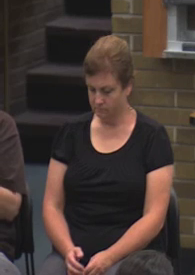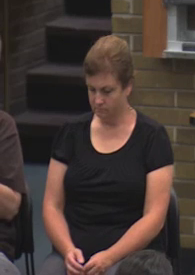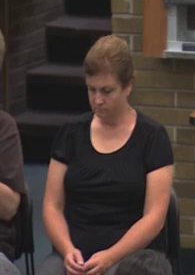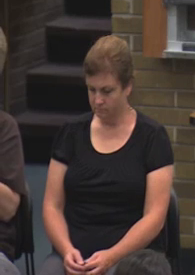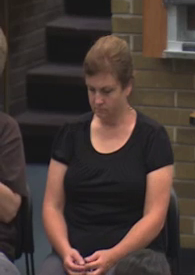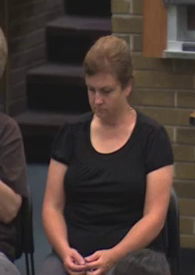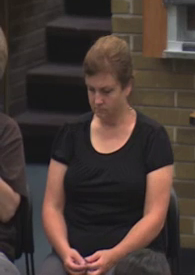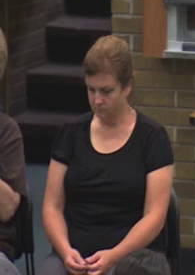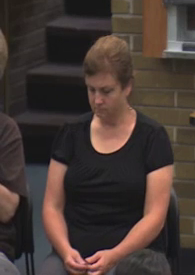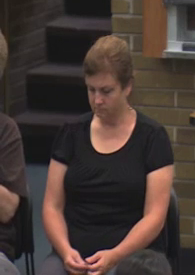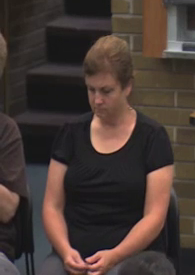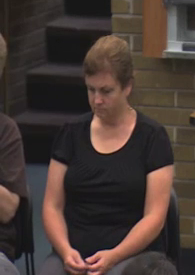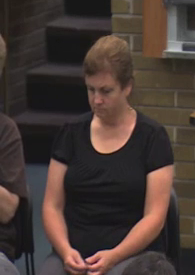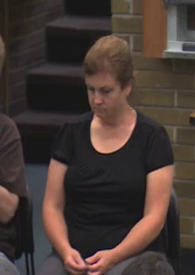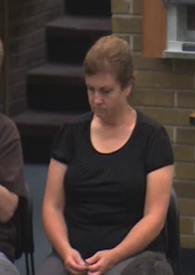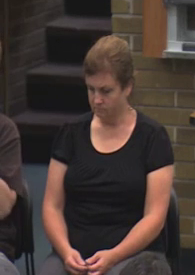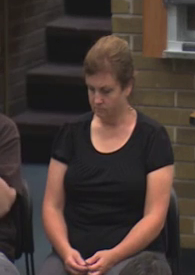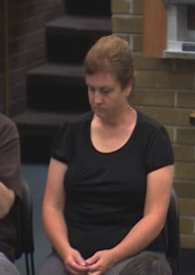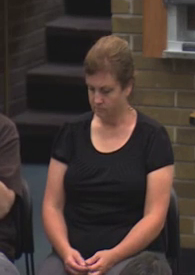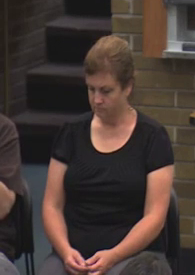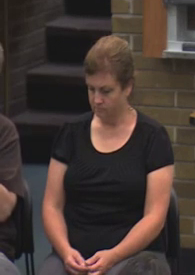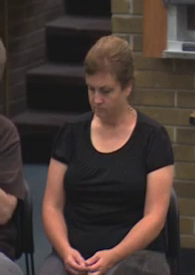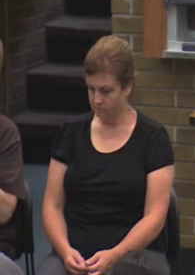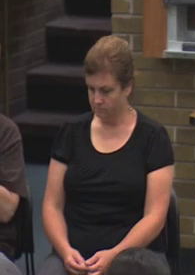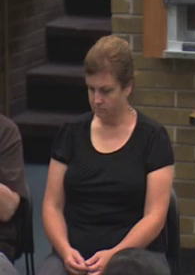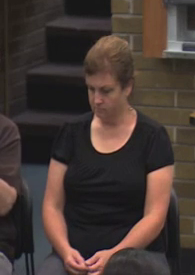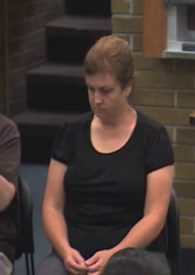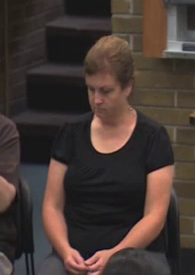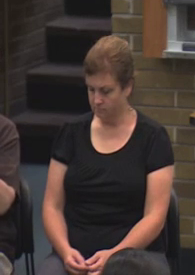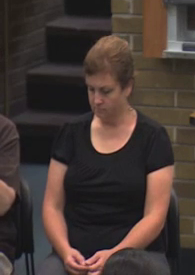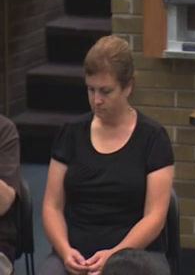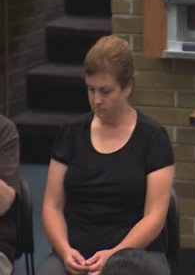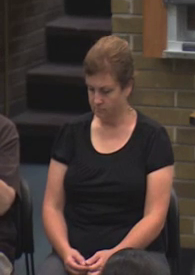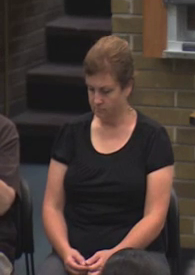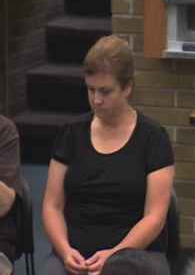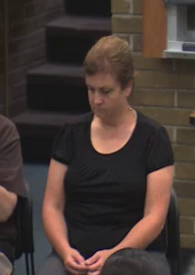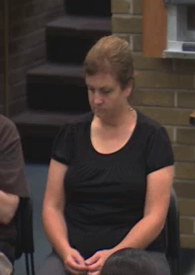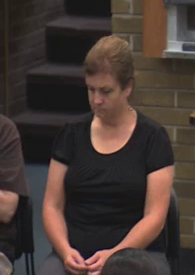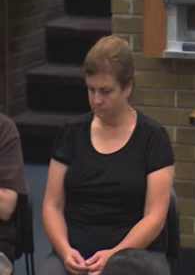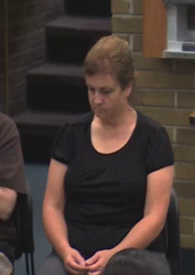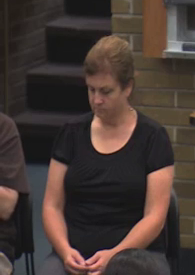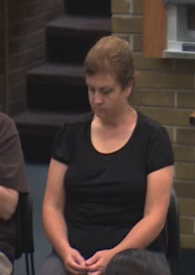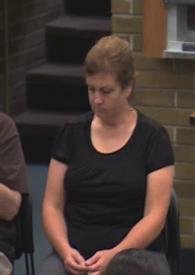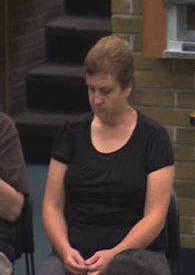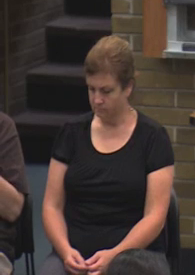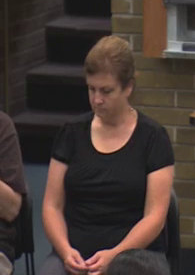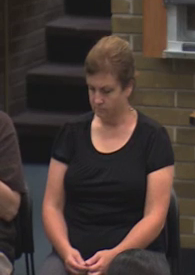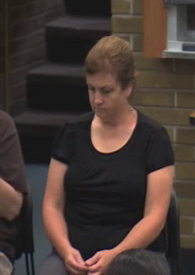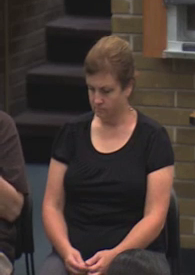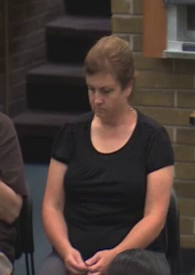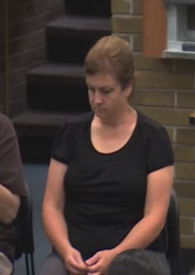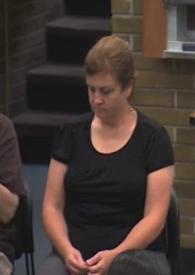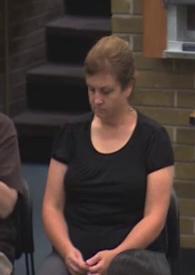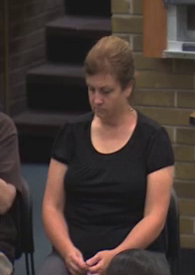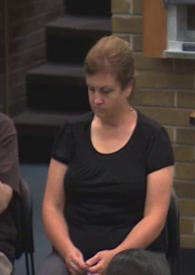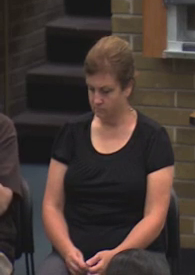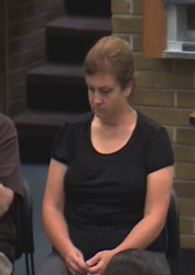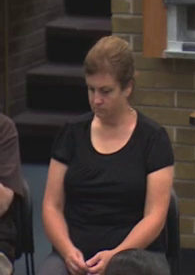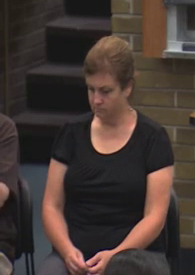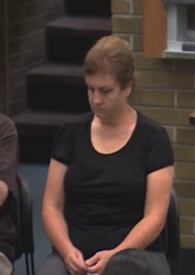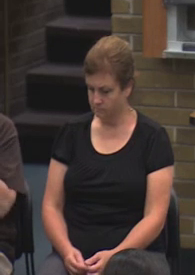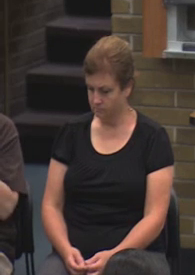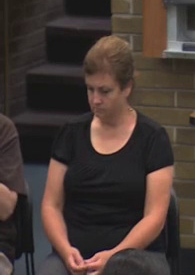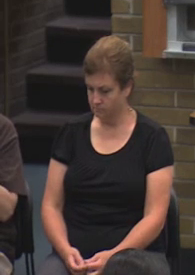financial aid and you as a student is going to be primarily by way of email. So therefore, if we have any outstanding requirements that we're requesting